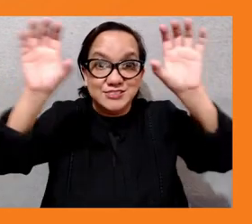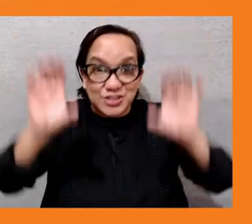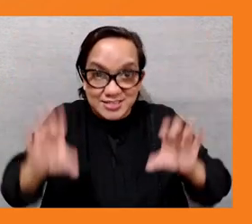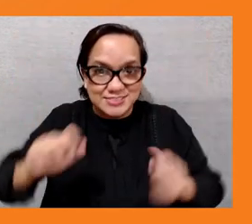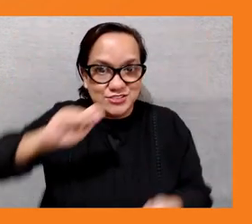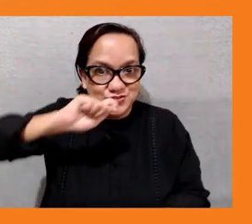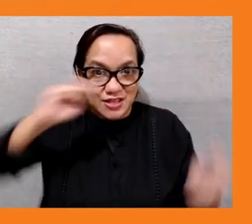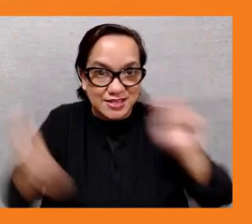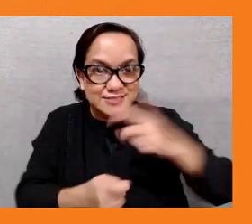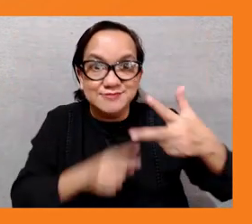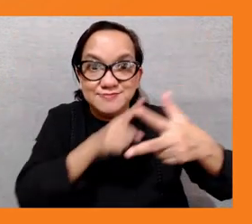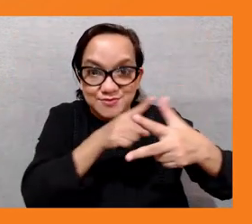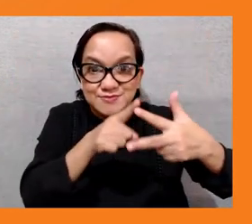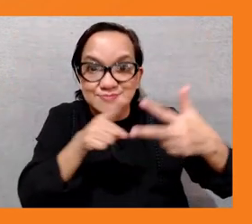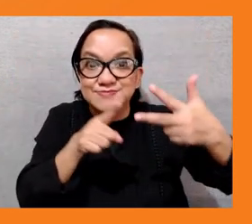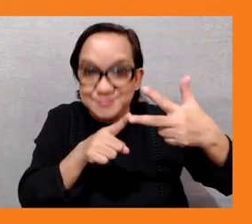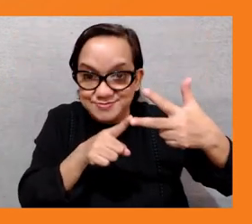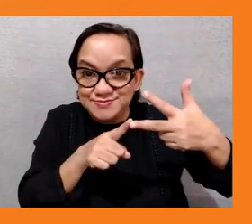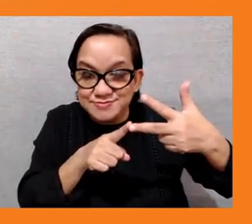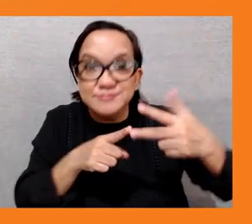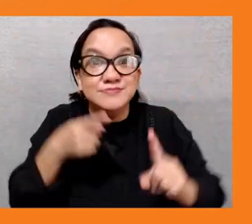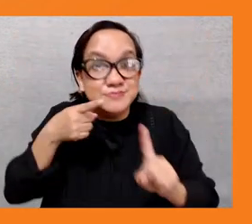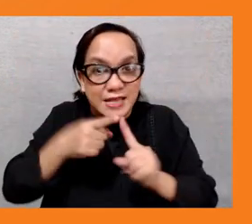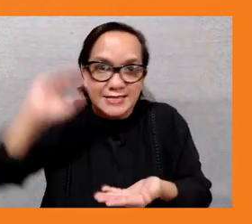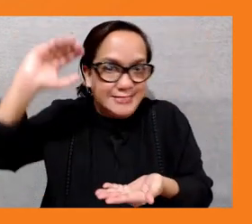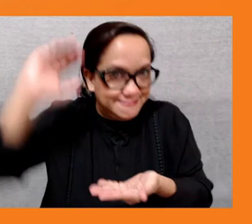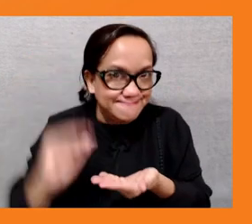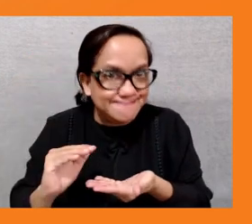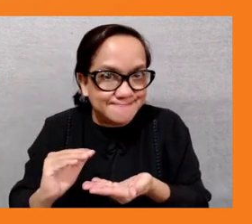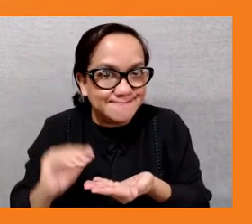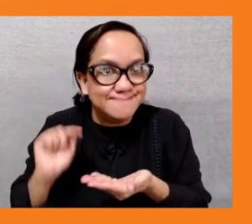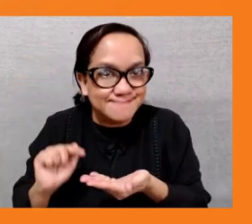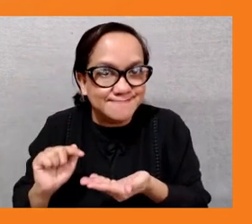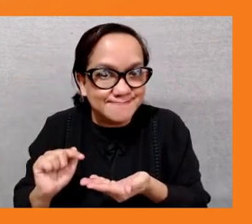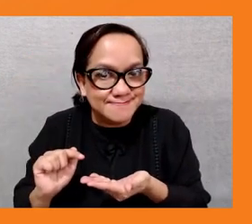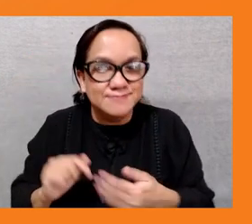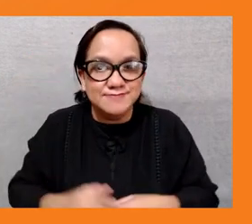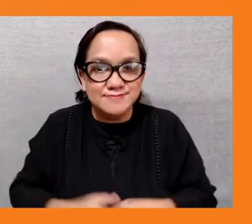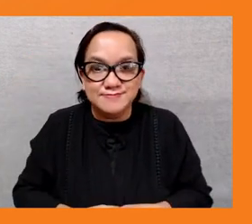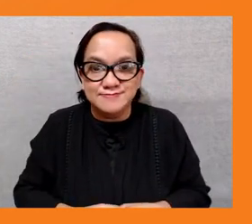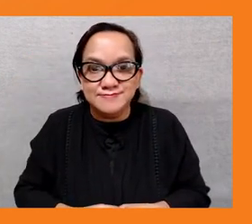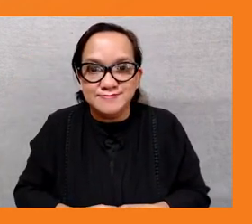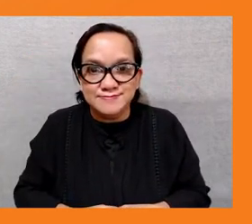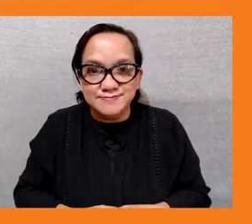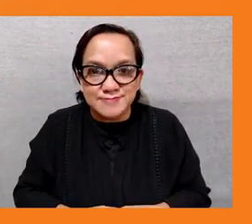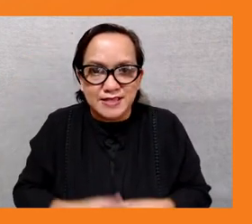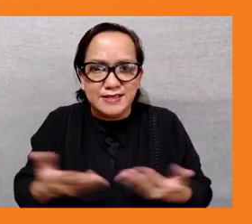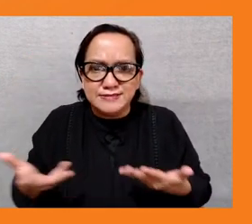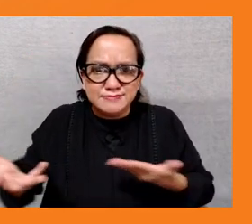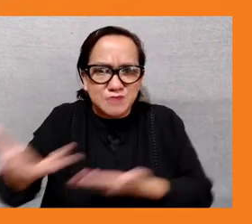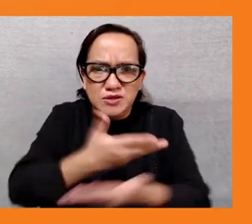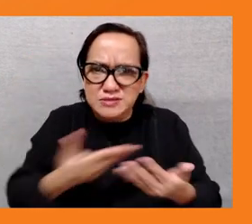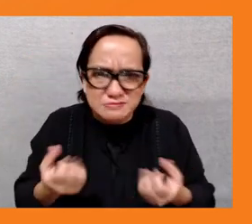impact we've also worked with the um vulnerable groups to give awareness of the cc uh climate change